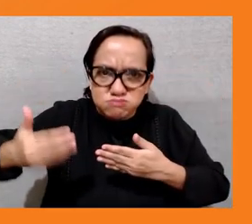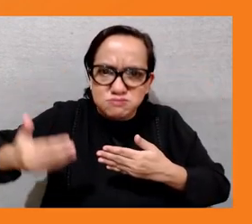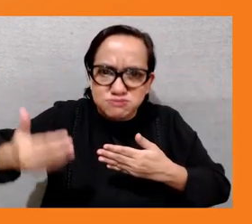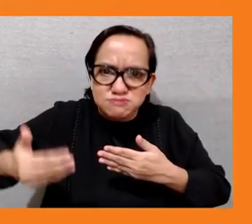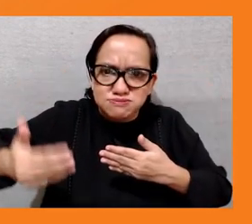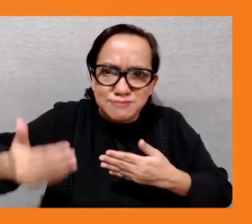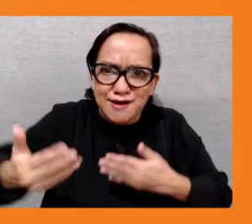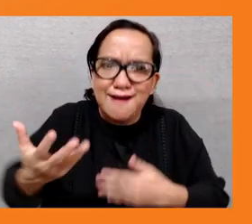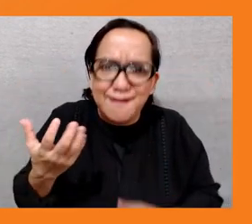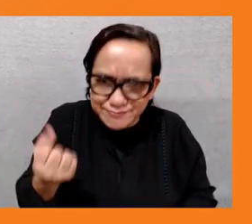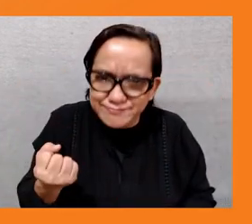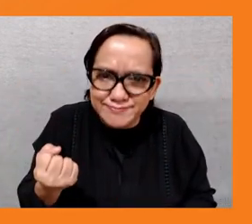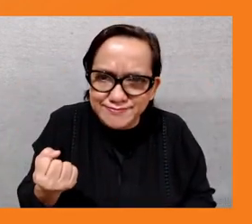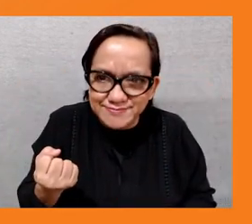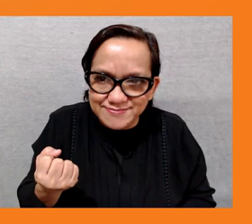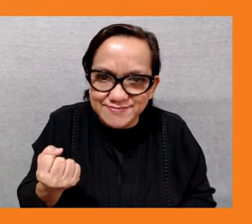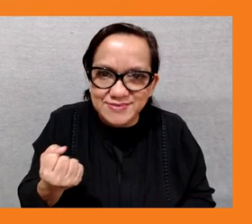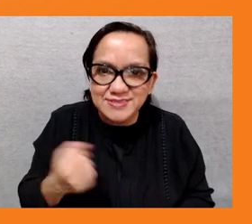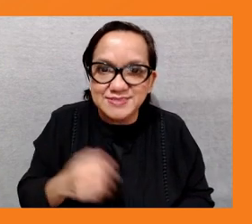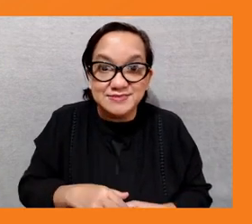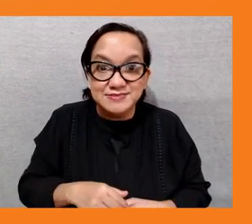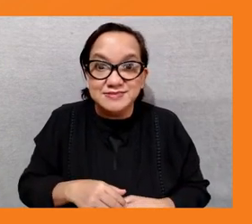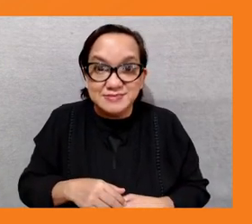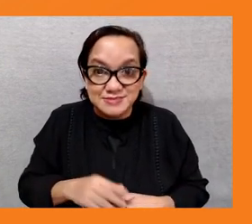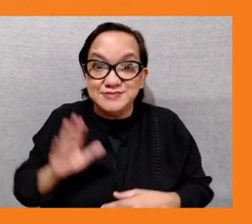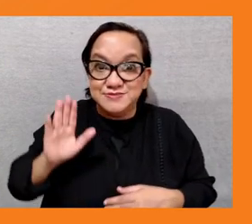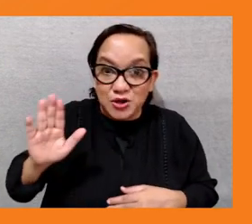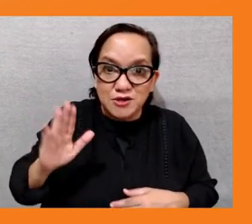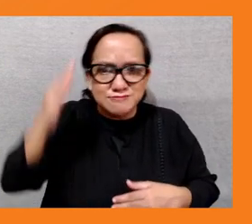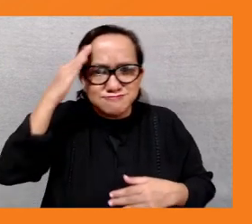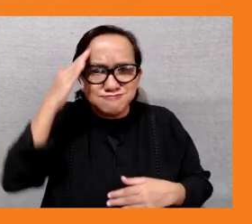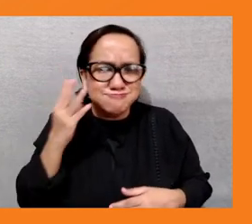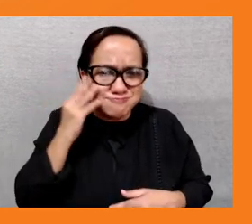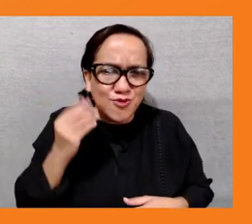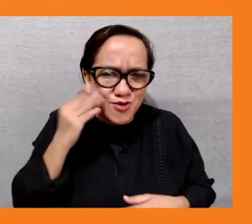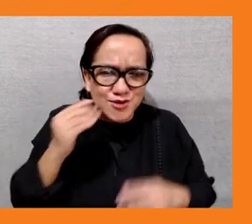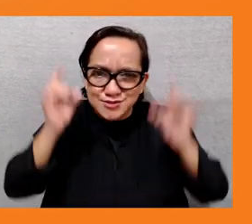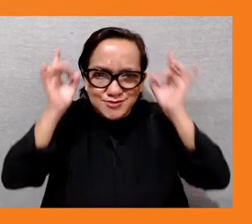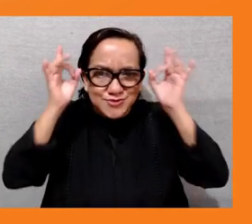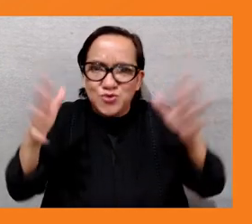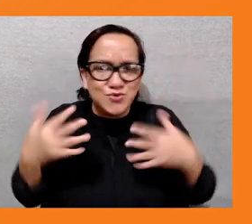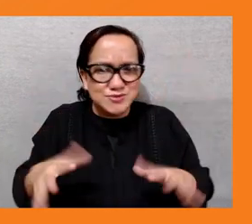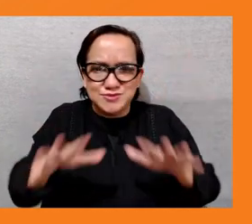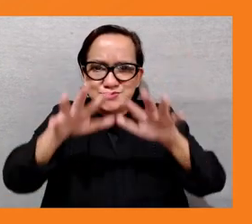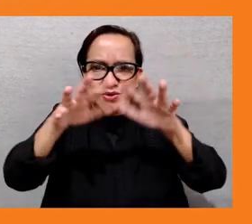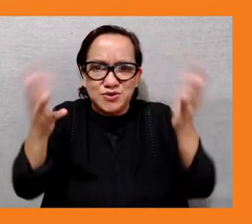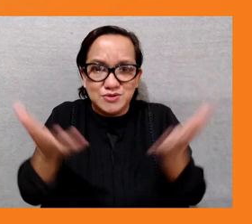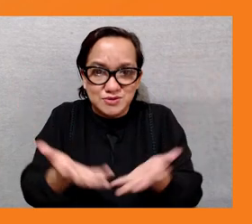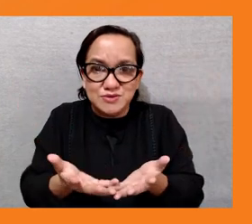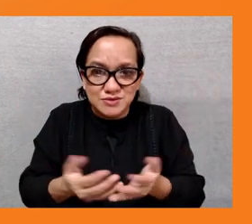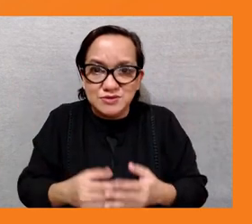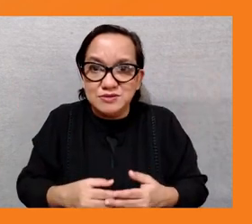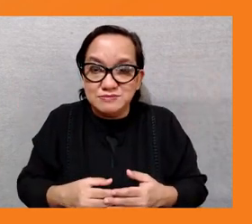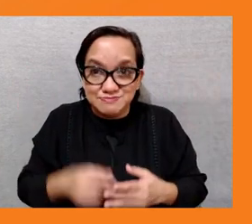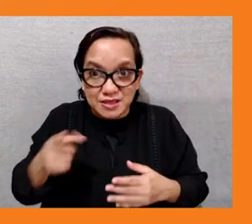risk index and it's the nation's already prone to earthquakes tsunamis cyclones heavy rainfall and